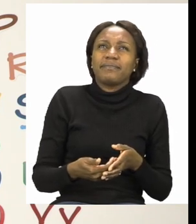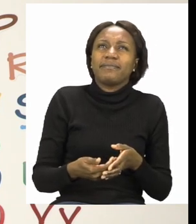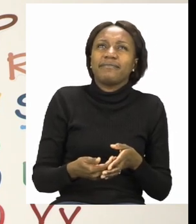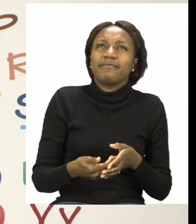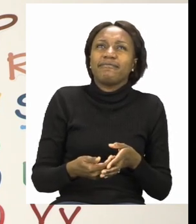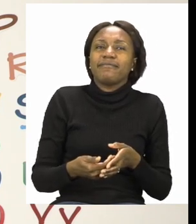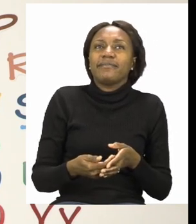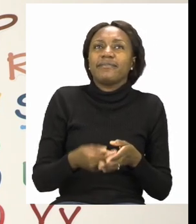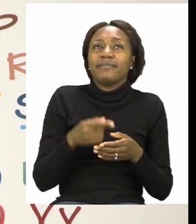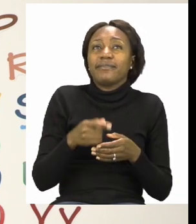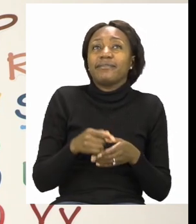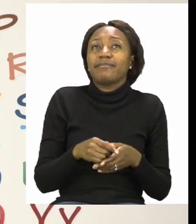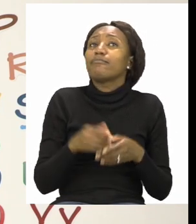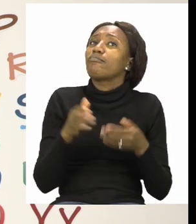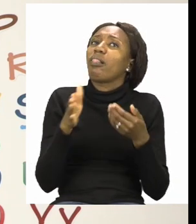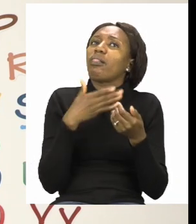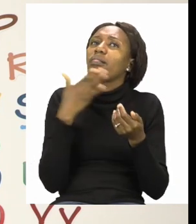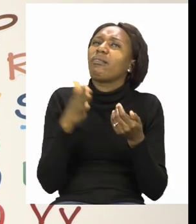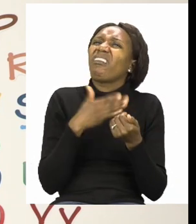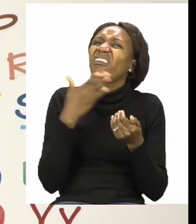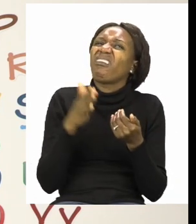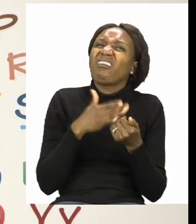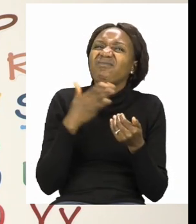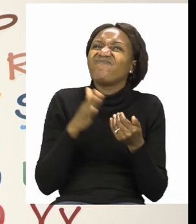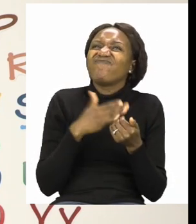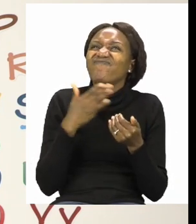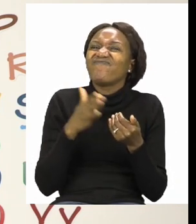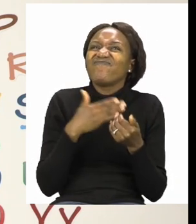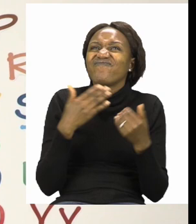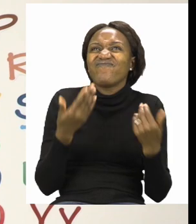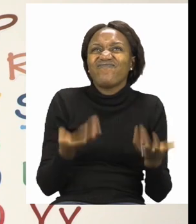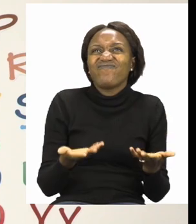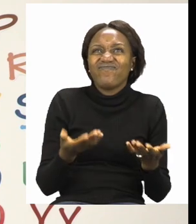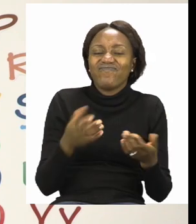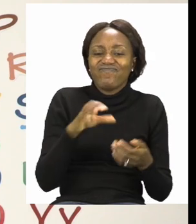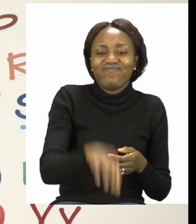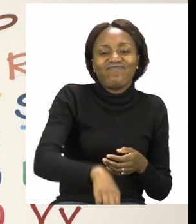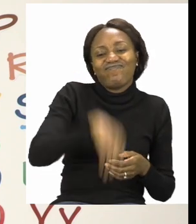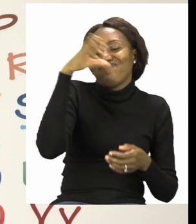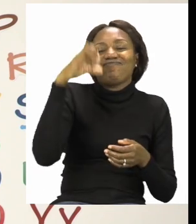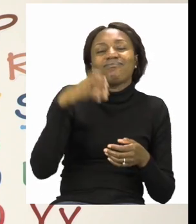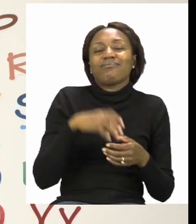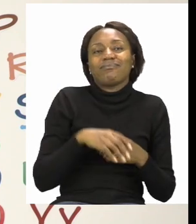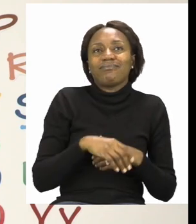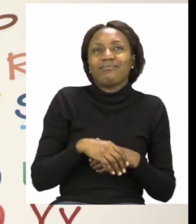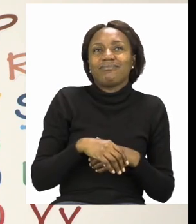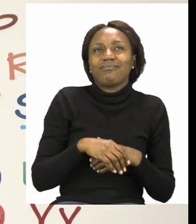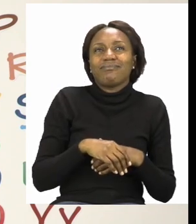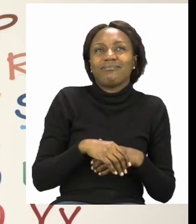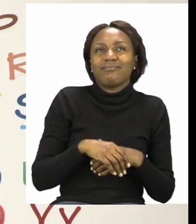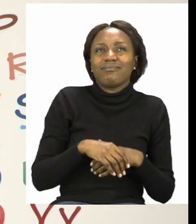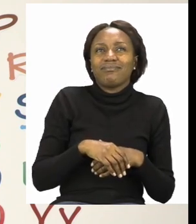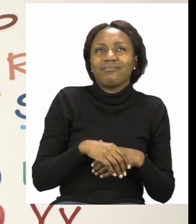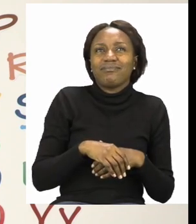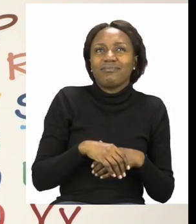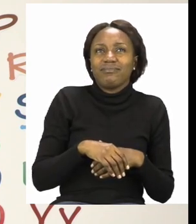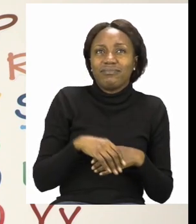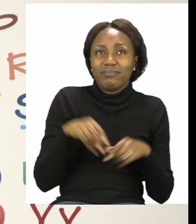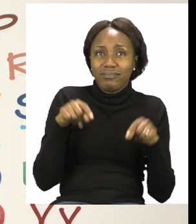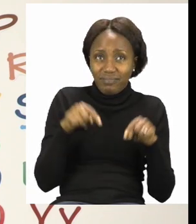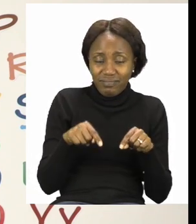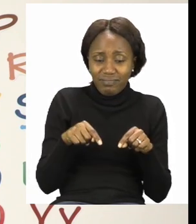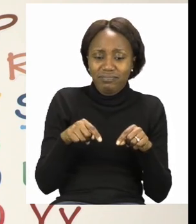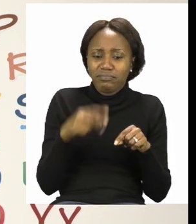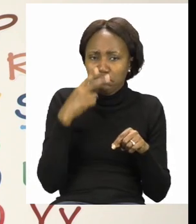lightest is the easiest thing to lift up. So we are going to compare the same